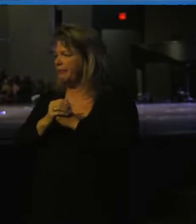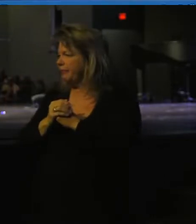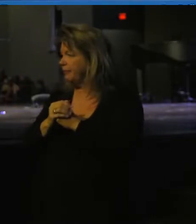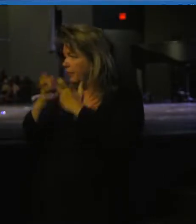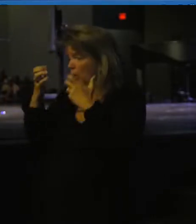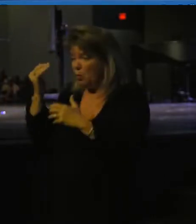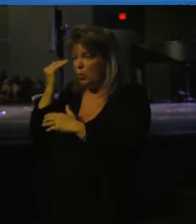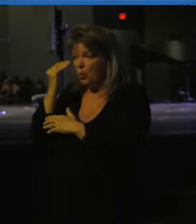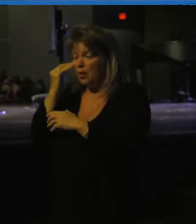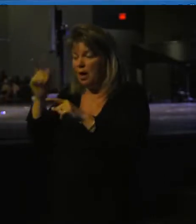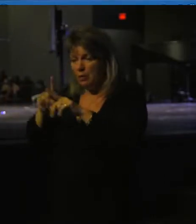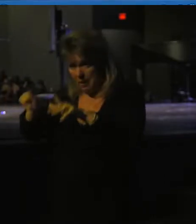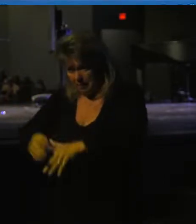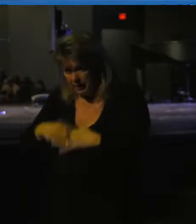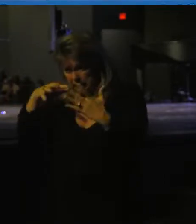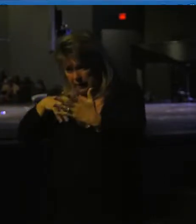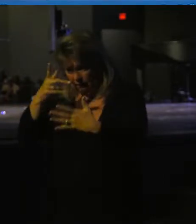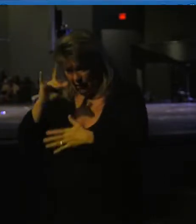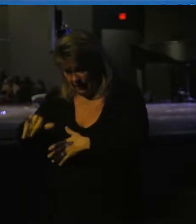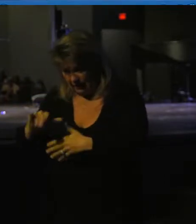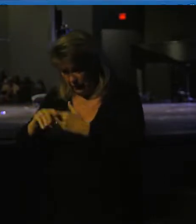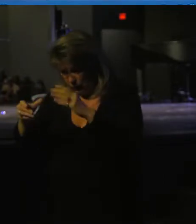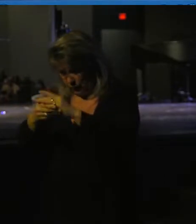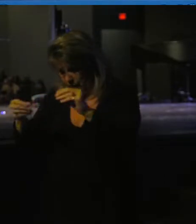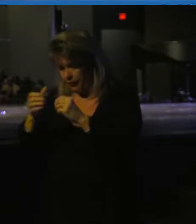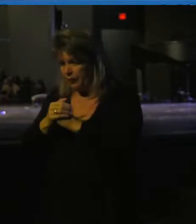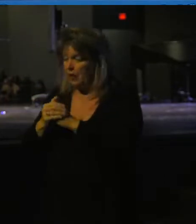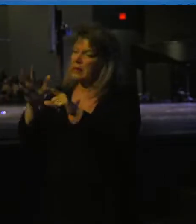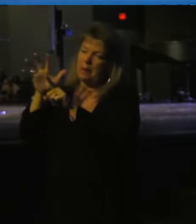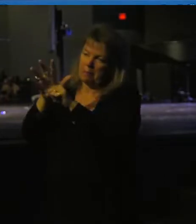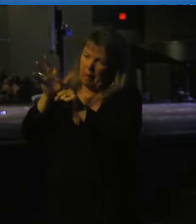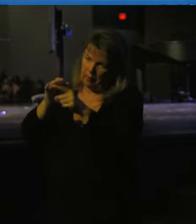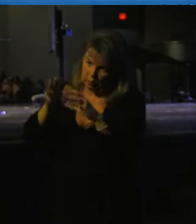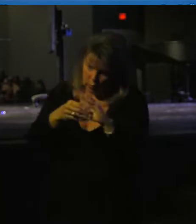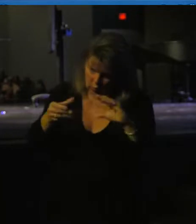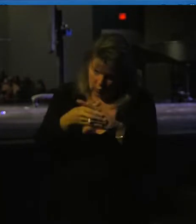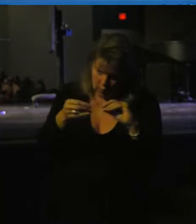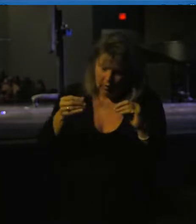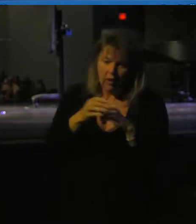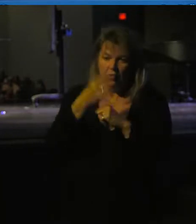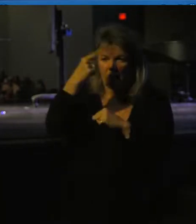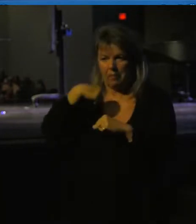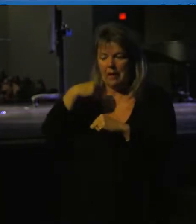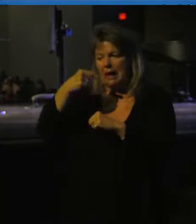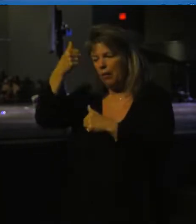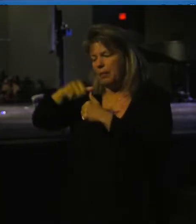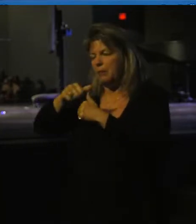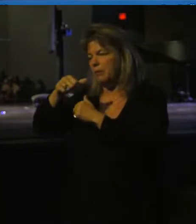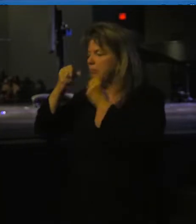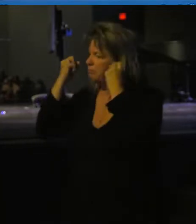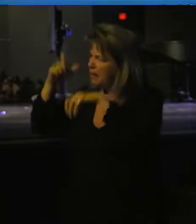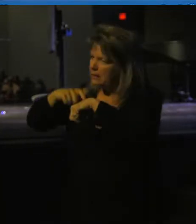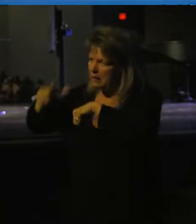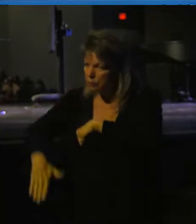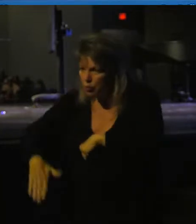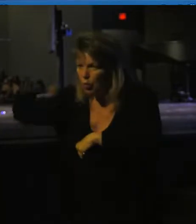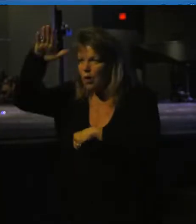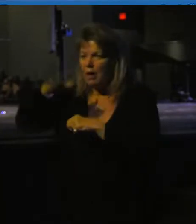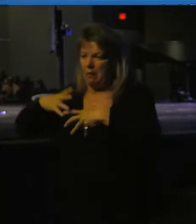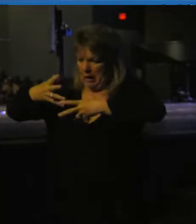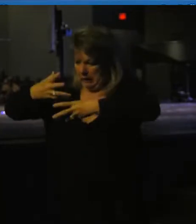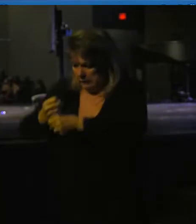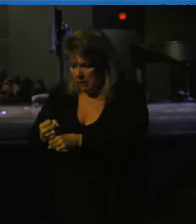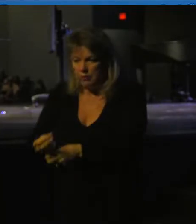I want you to know, as I begin to study for this, as this was a very popular story for me, something I remember growing up, something I can summarize